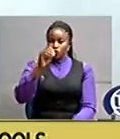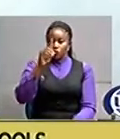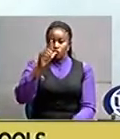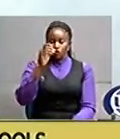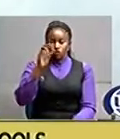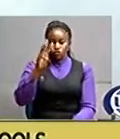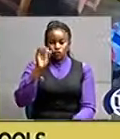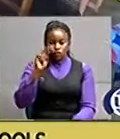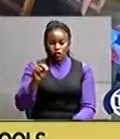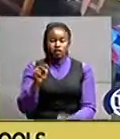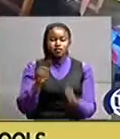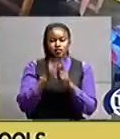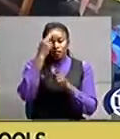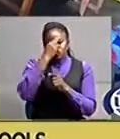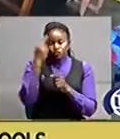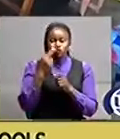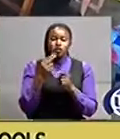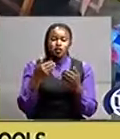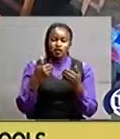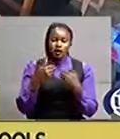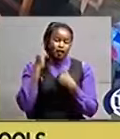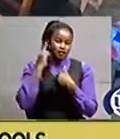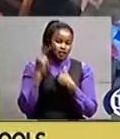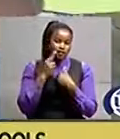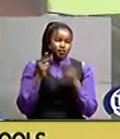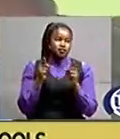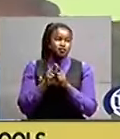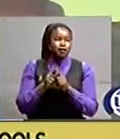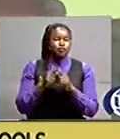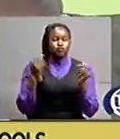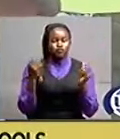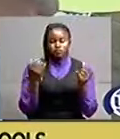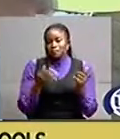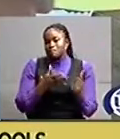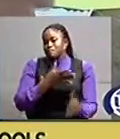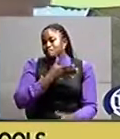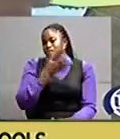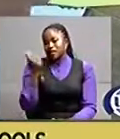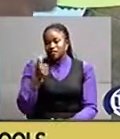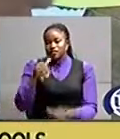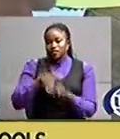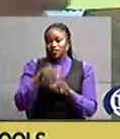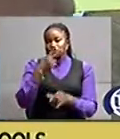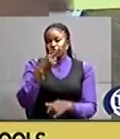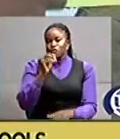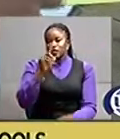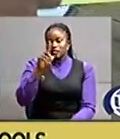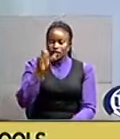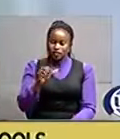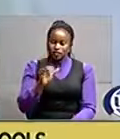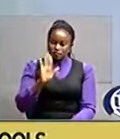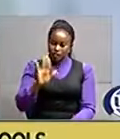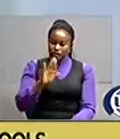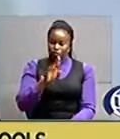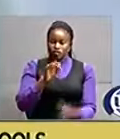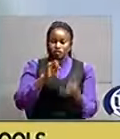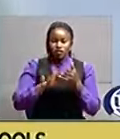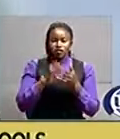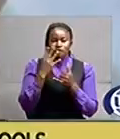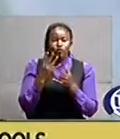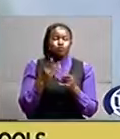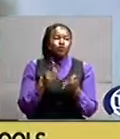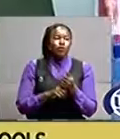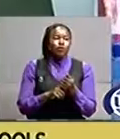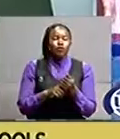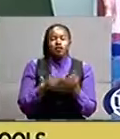hearing and sight impairment, beat all odds to emerge as the best in the 2019 UCE with 13